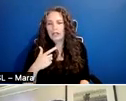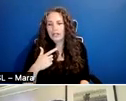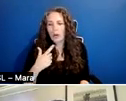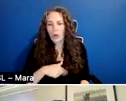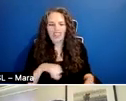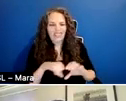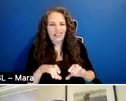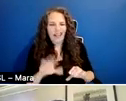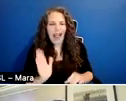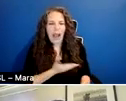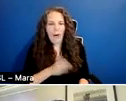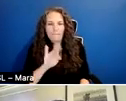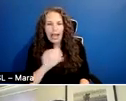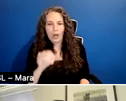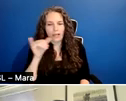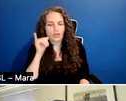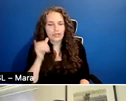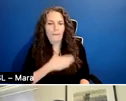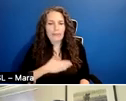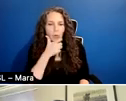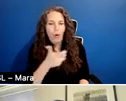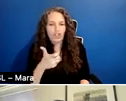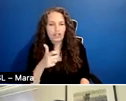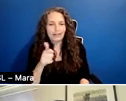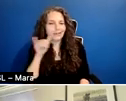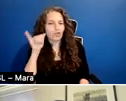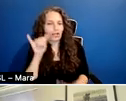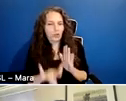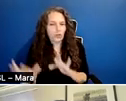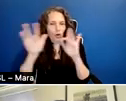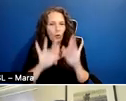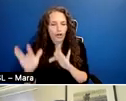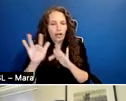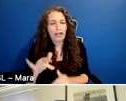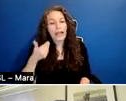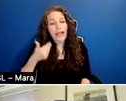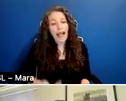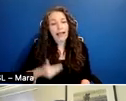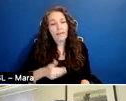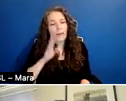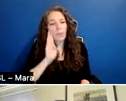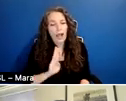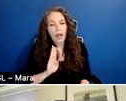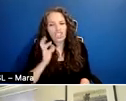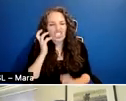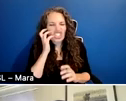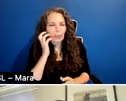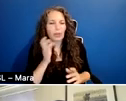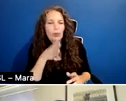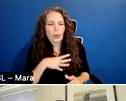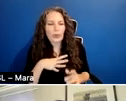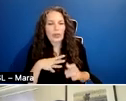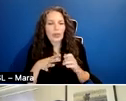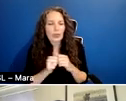yesterday. So please feel free to look at that recording from yesterday. But I am a brown, chubby woman with